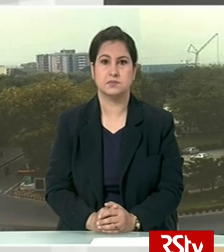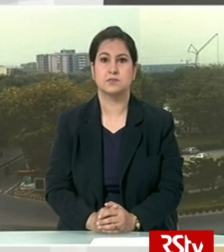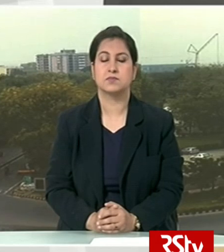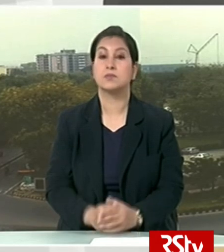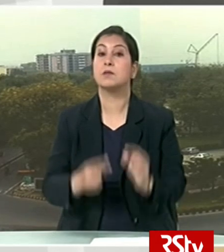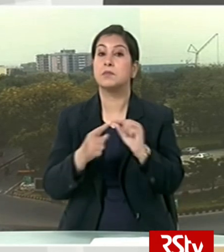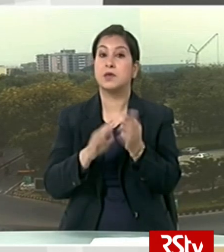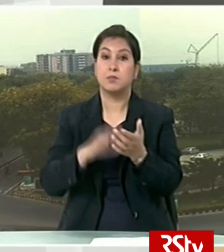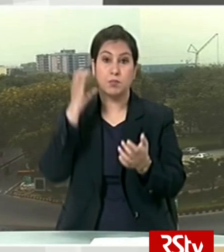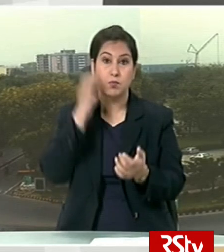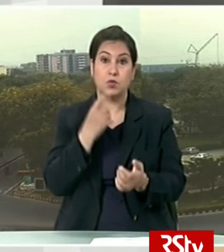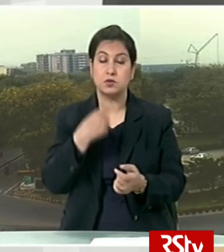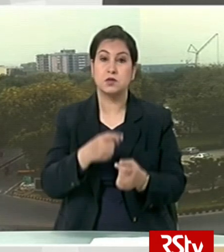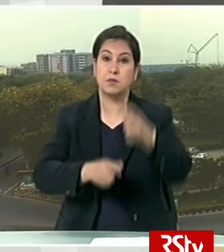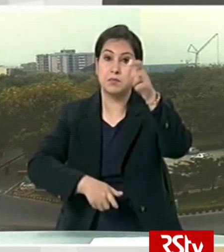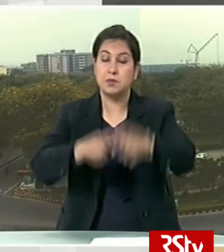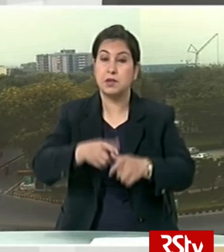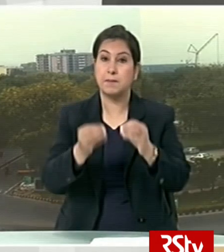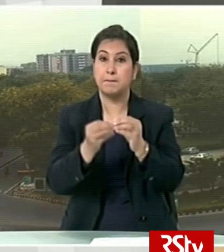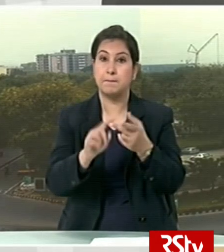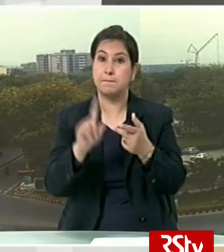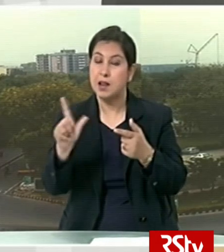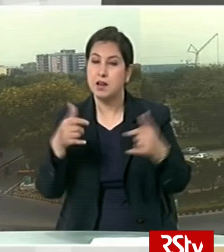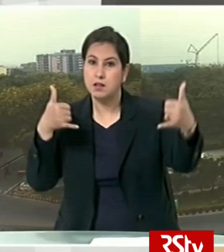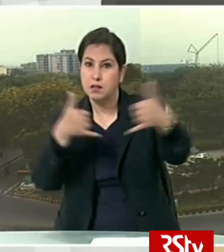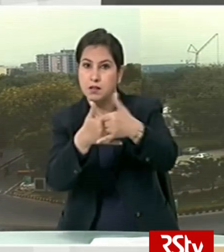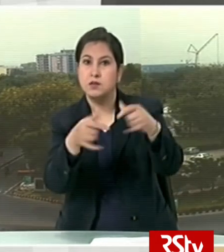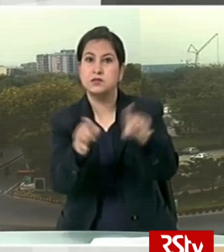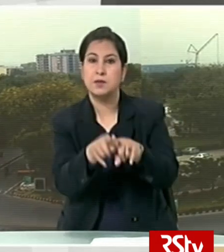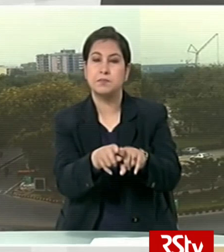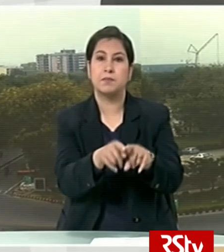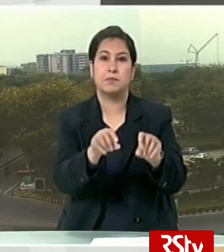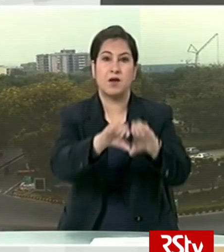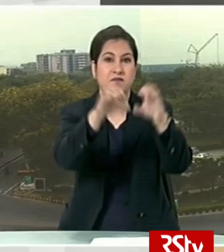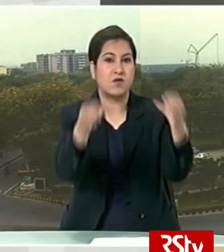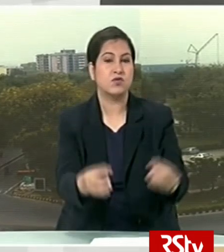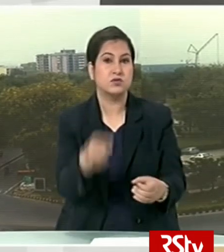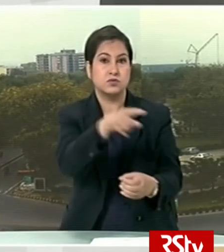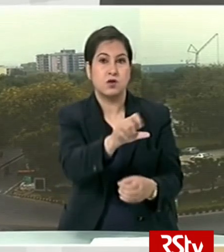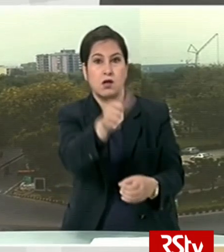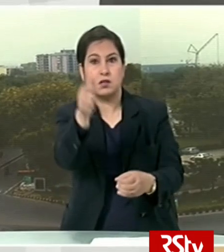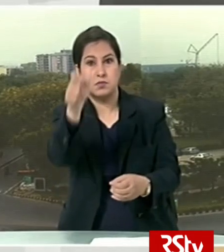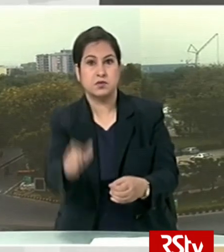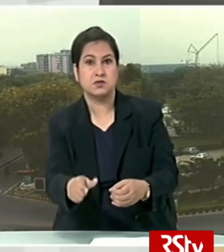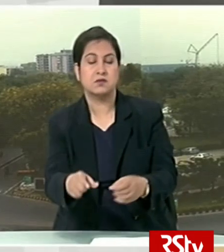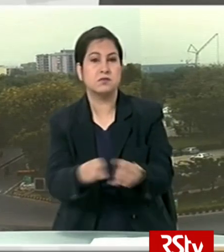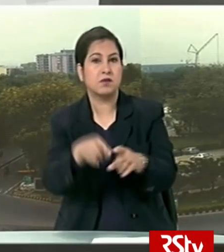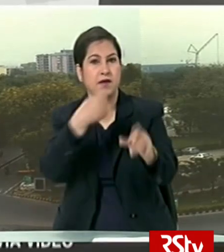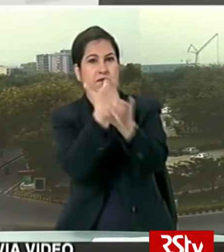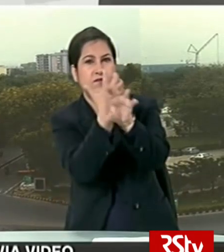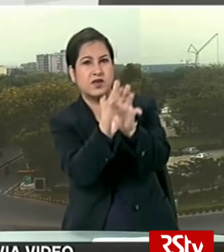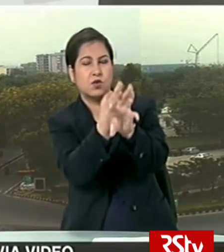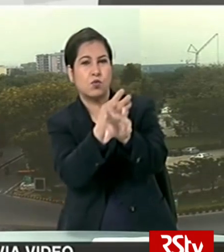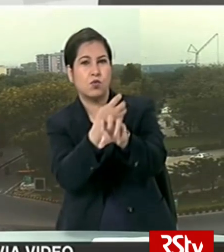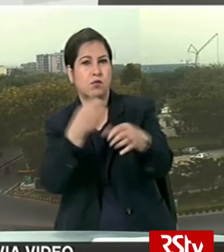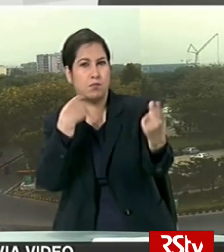and Prime Minister Modi interacted with Bill and Melinda Gates Foundation co-chair Mr. Bill Gates via video conference